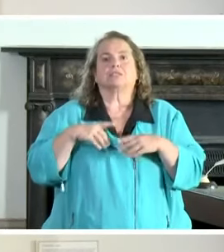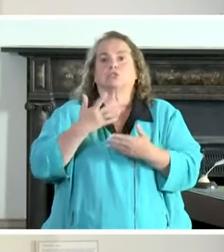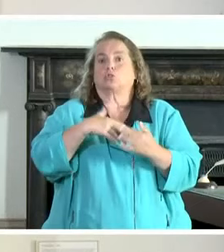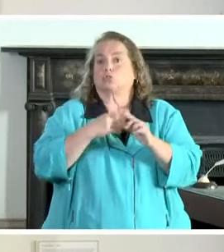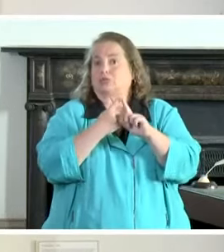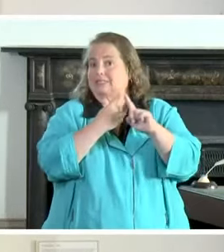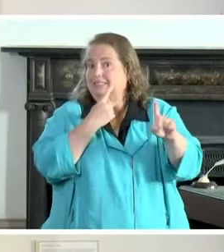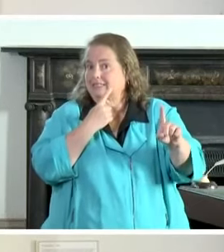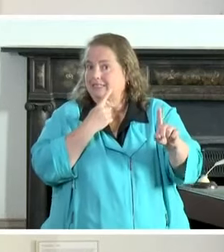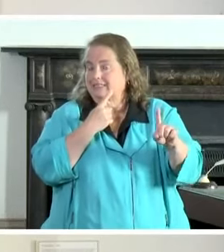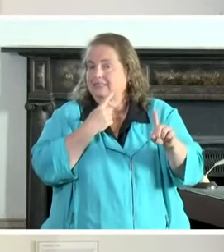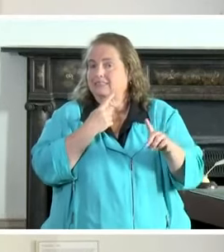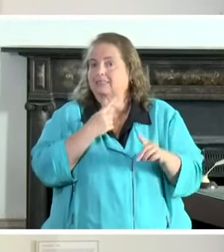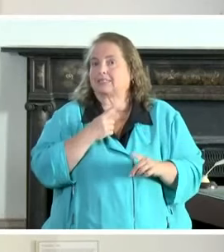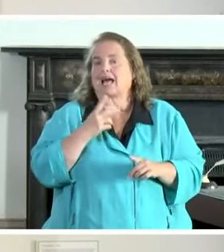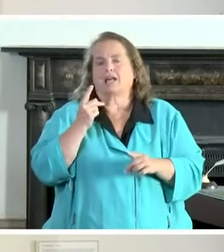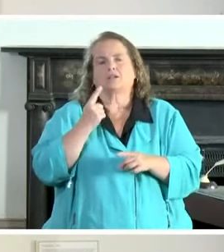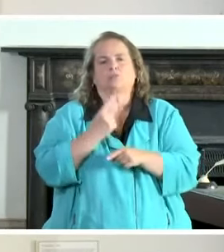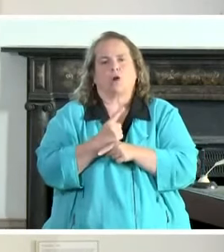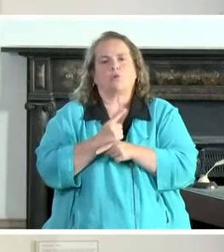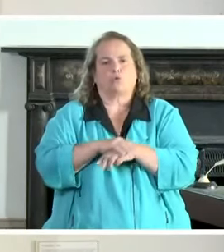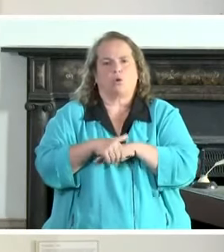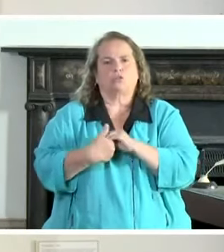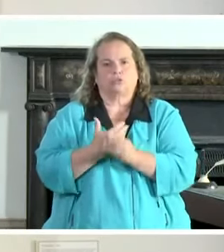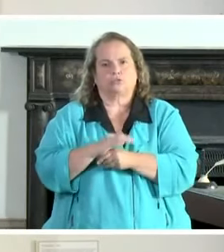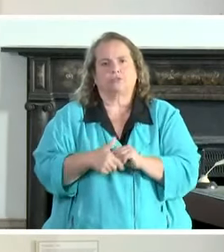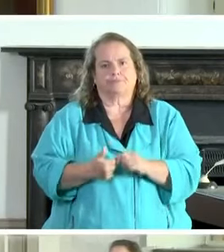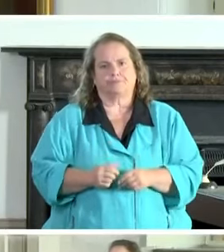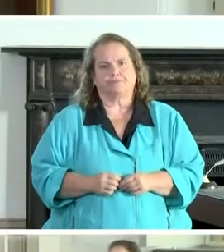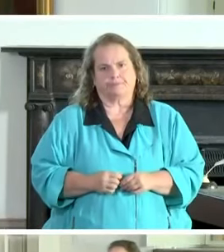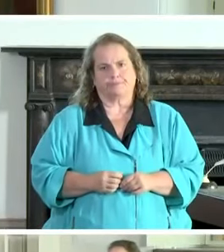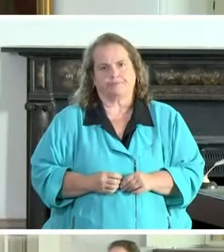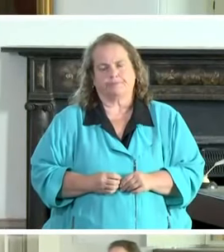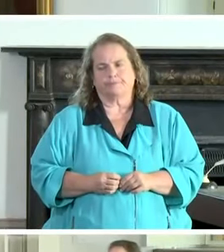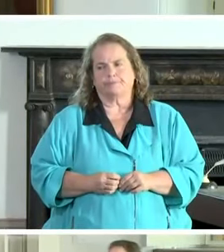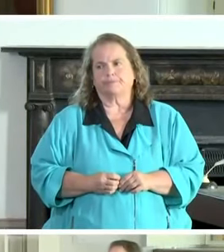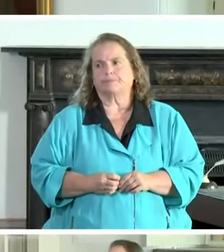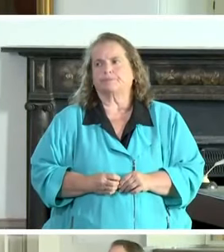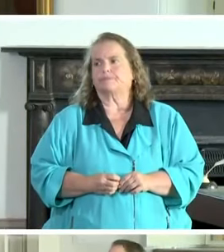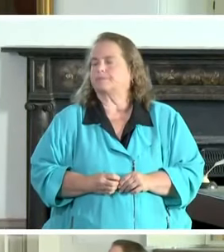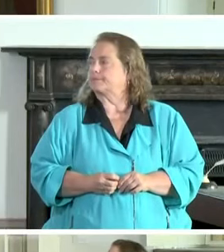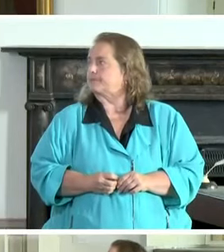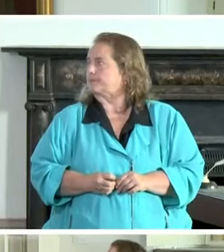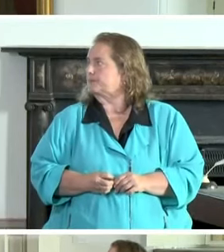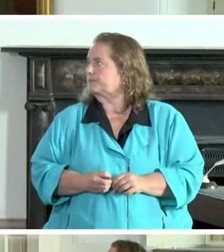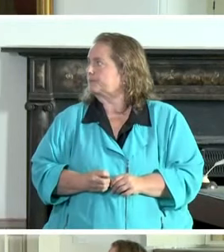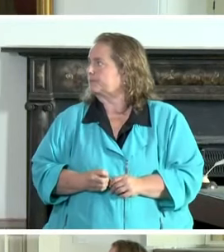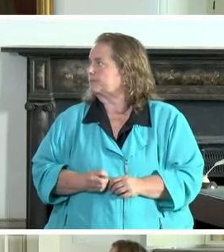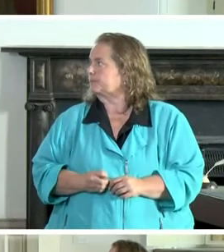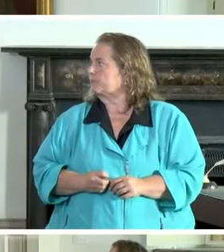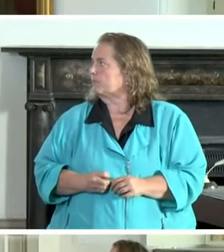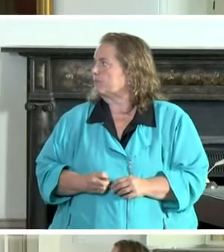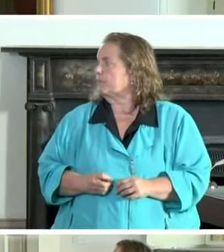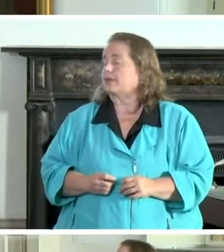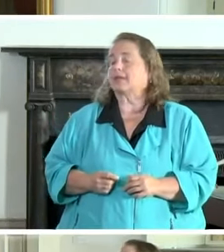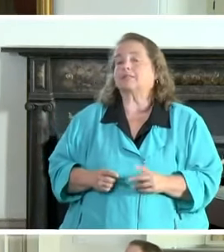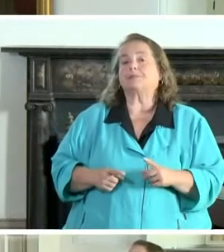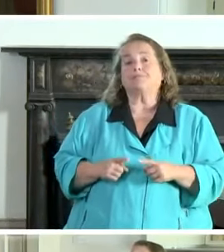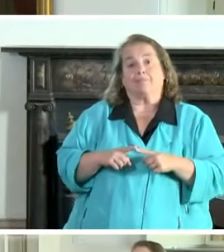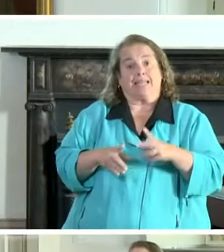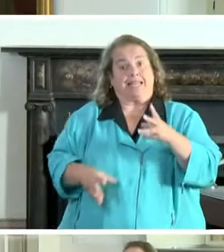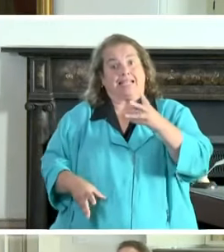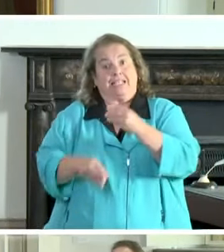distancing and having proper hand hygiene thanks governor now in addition